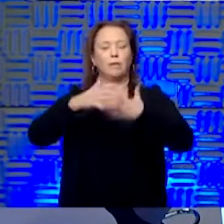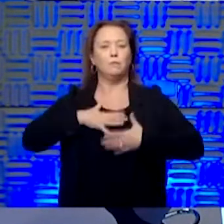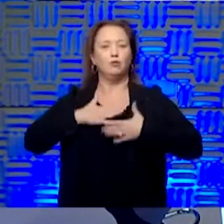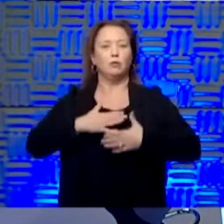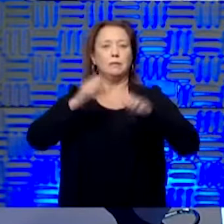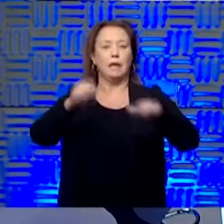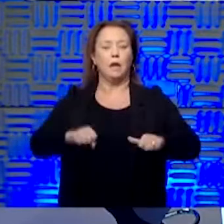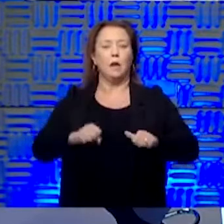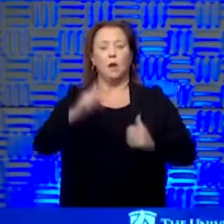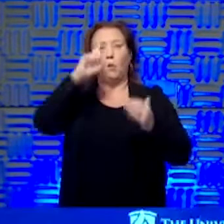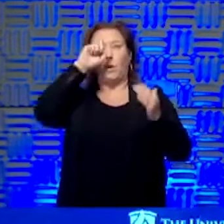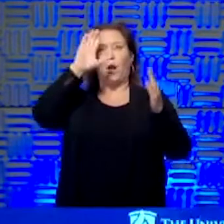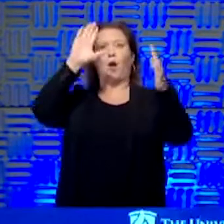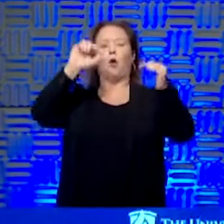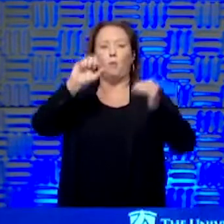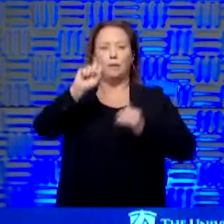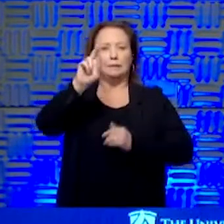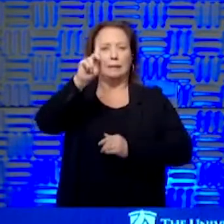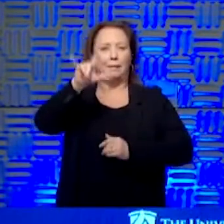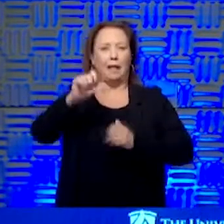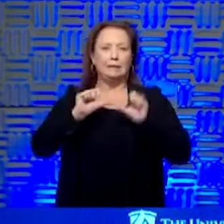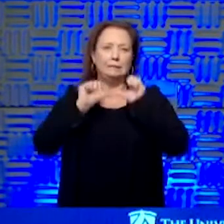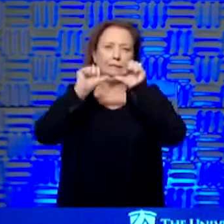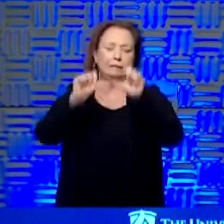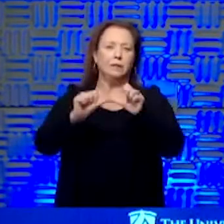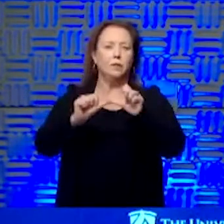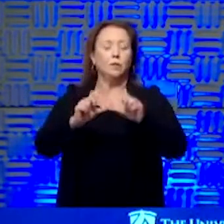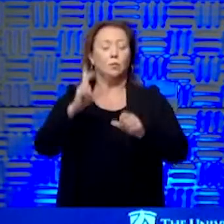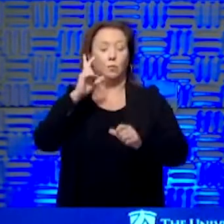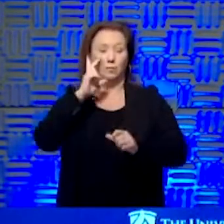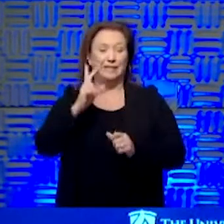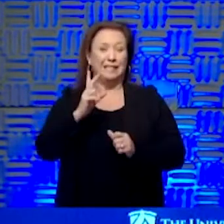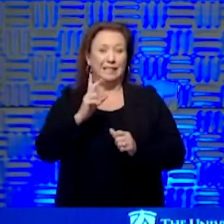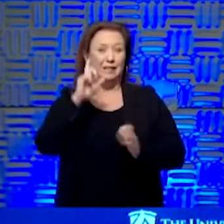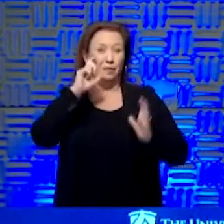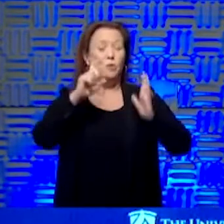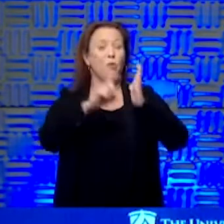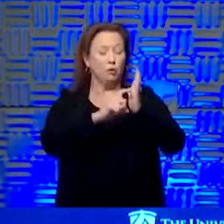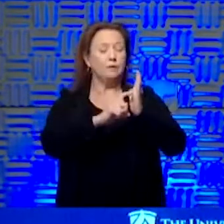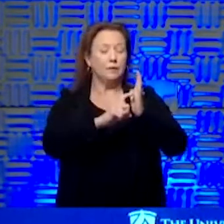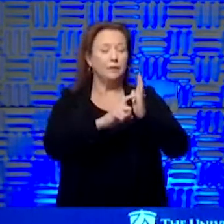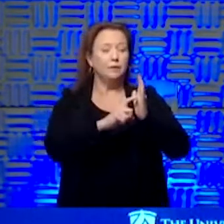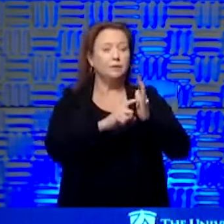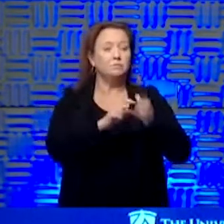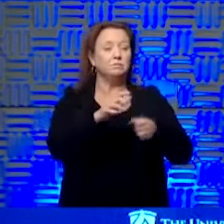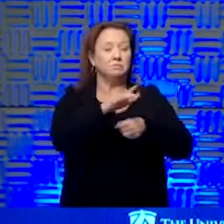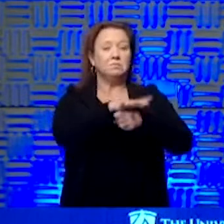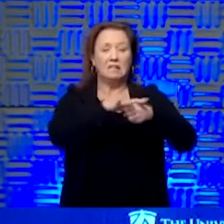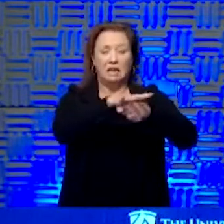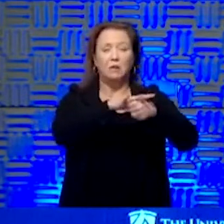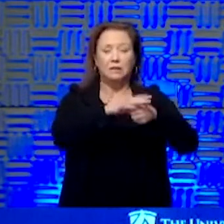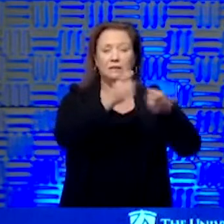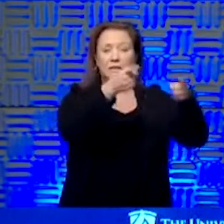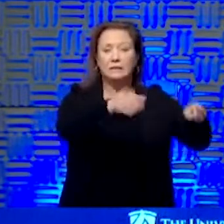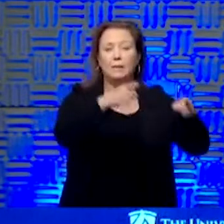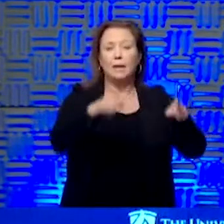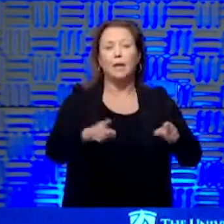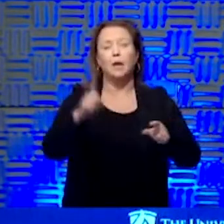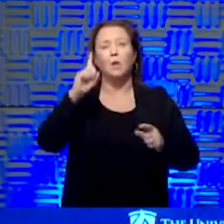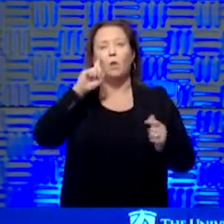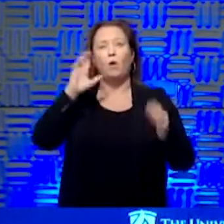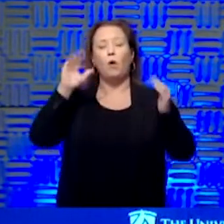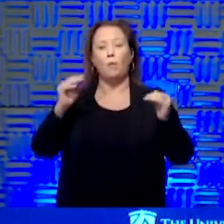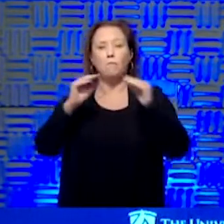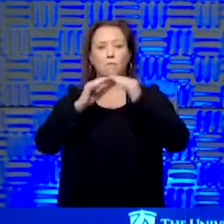supply chain continues to ramp up. We are seeing some areas that that's beginning to occur. And we're hoping there'll be more ventilators